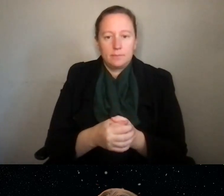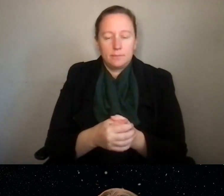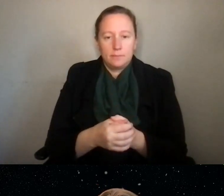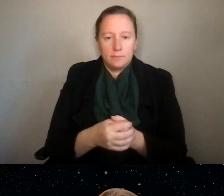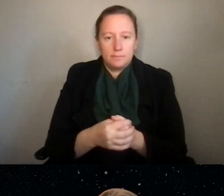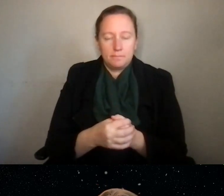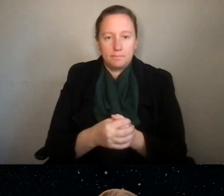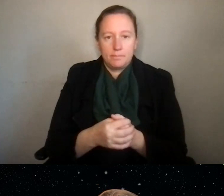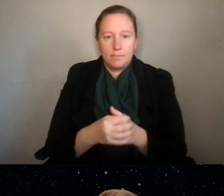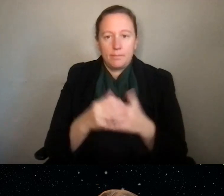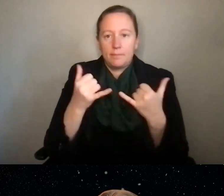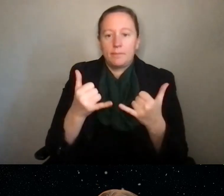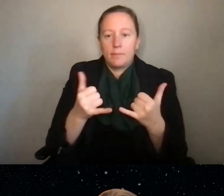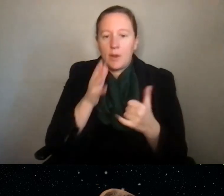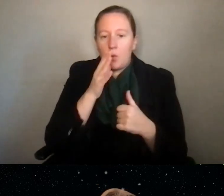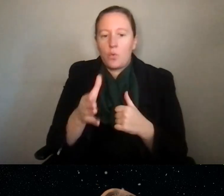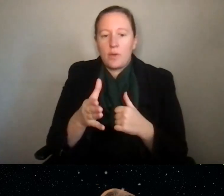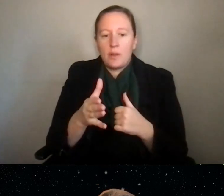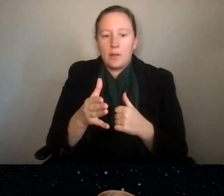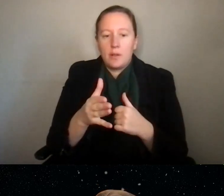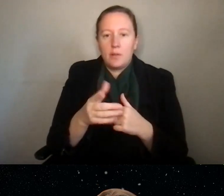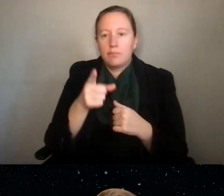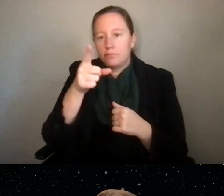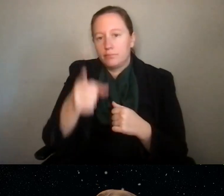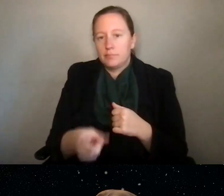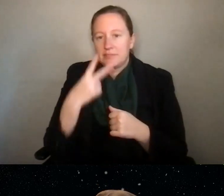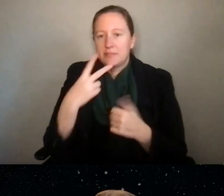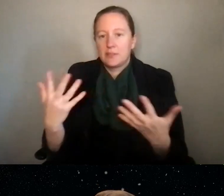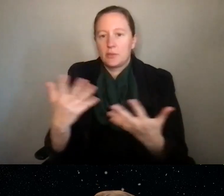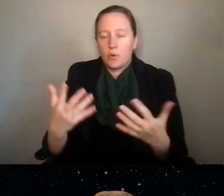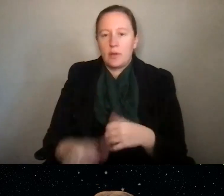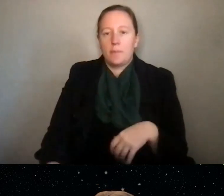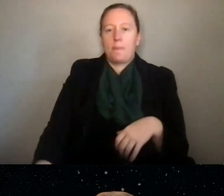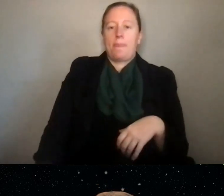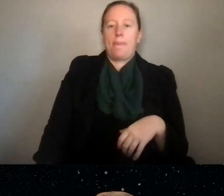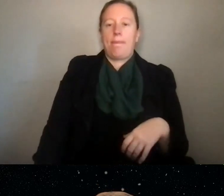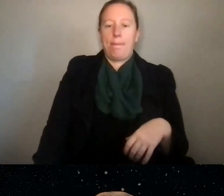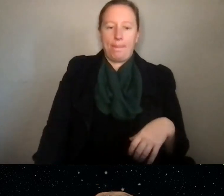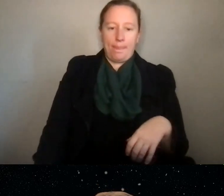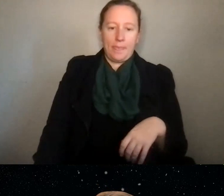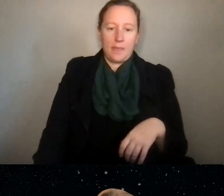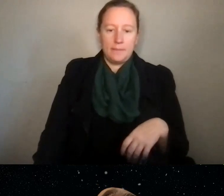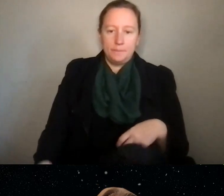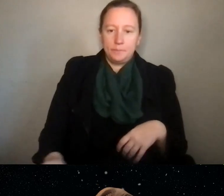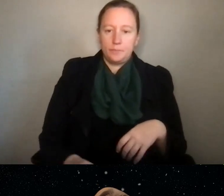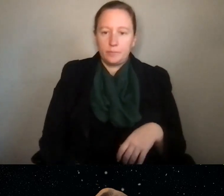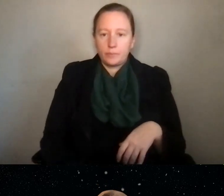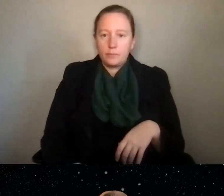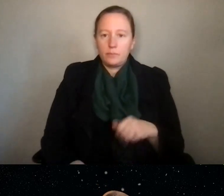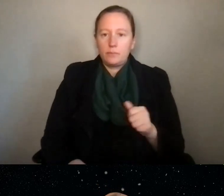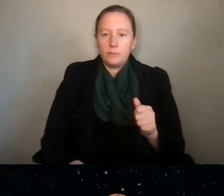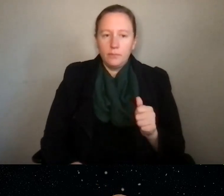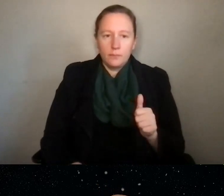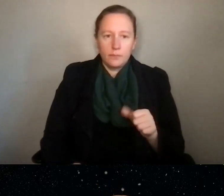And now I will turn to the questions that have come in now. I see that there are many. Yeah. Andrea, would you like